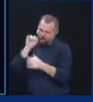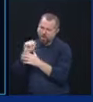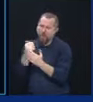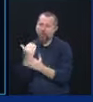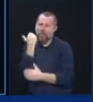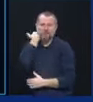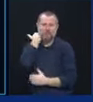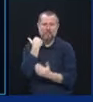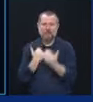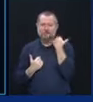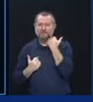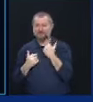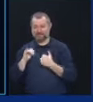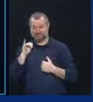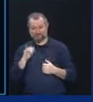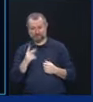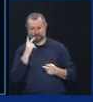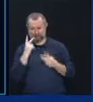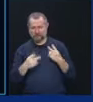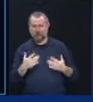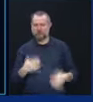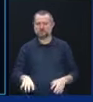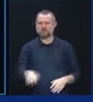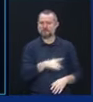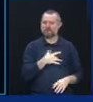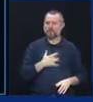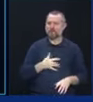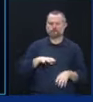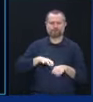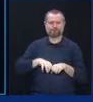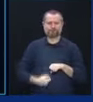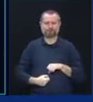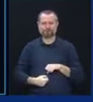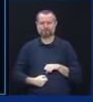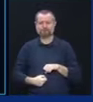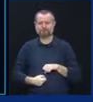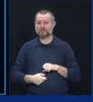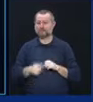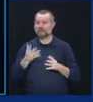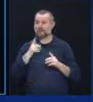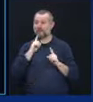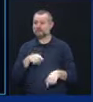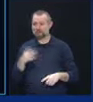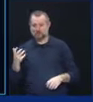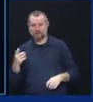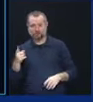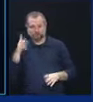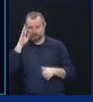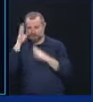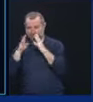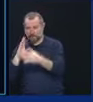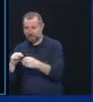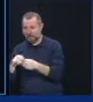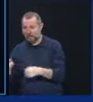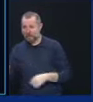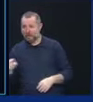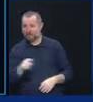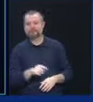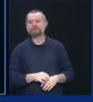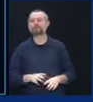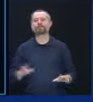were people who were in pain and looking for answers. I was not aggressive enough